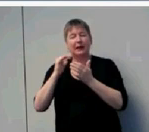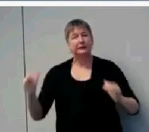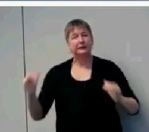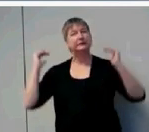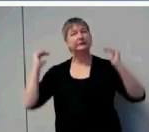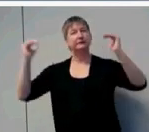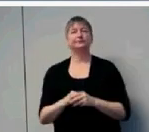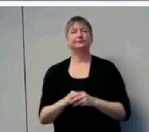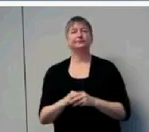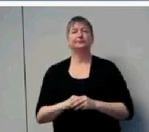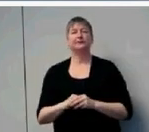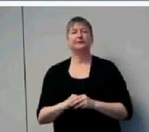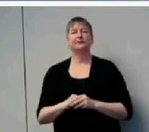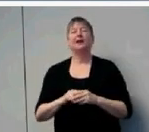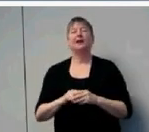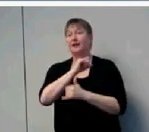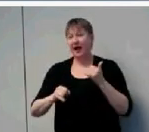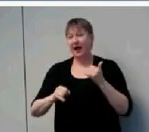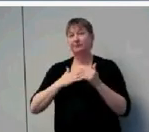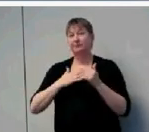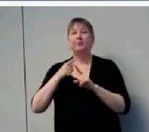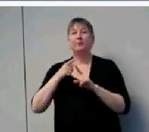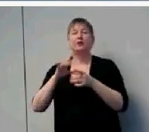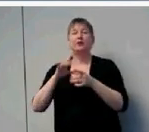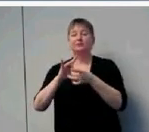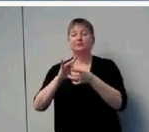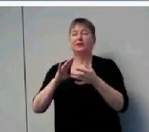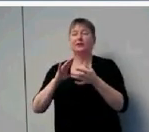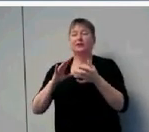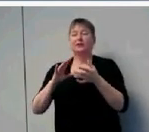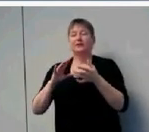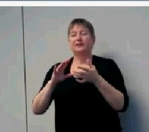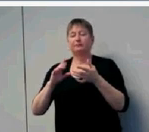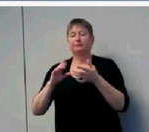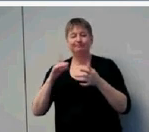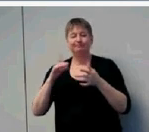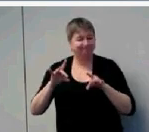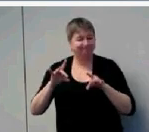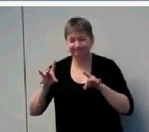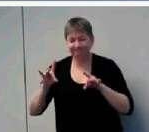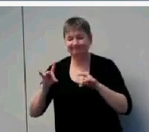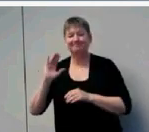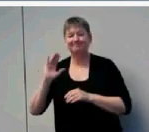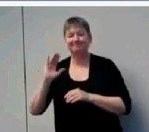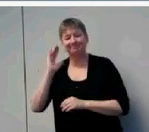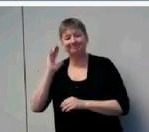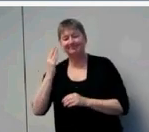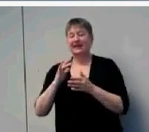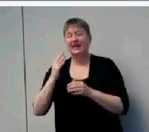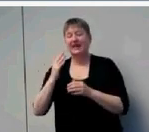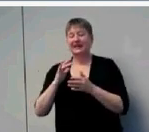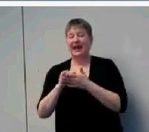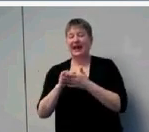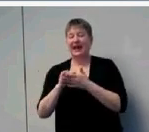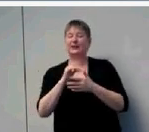And then I'm going to wrap up with pointing to some of our findings about areas that appear to be particularly challenging